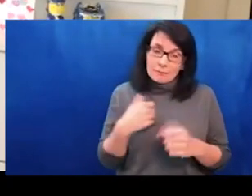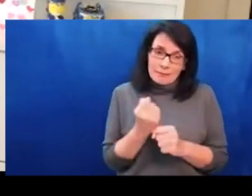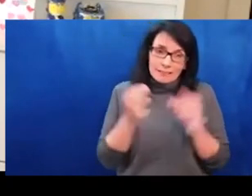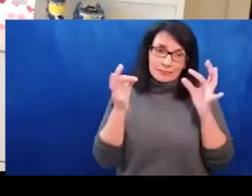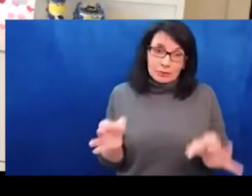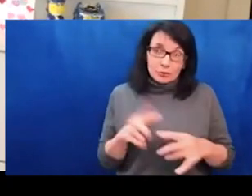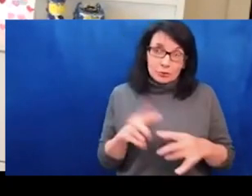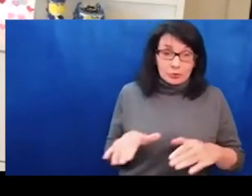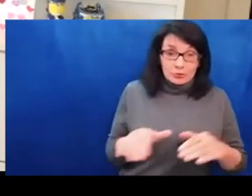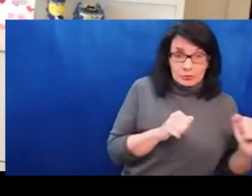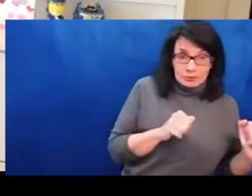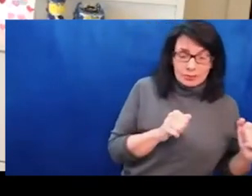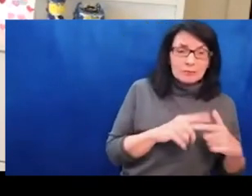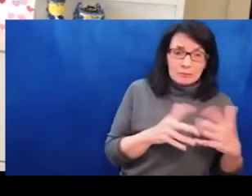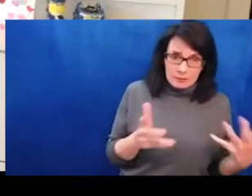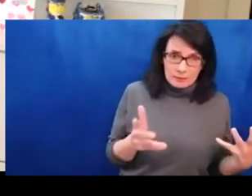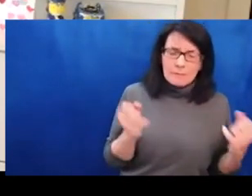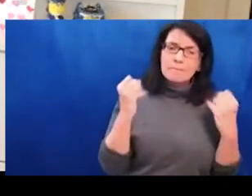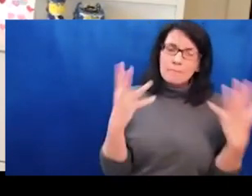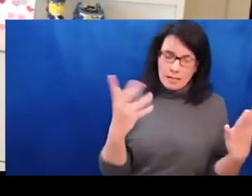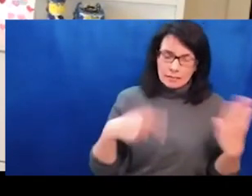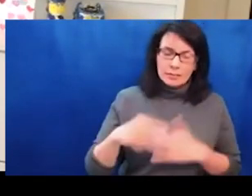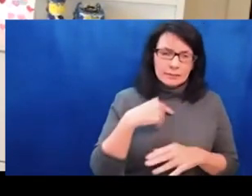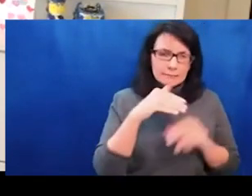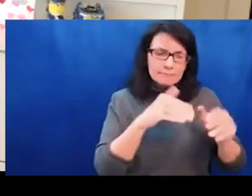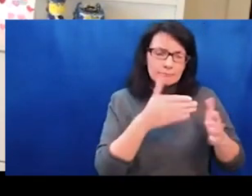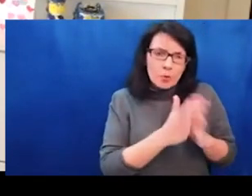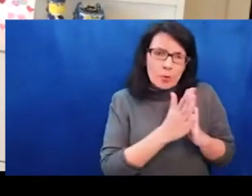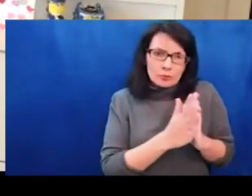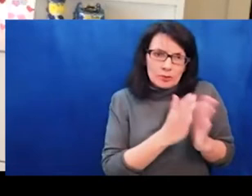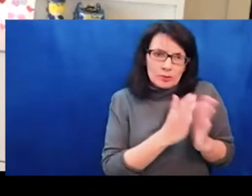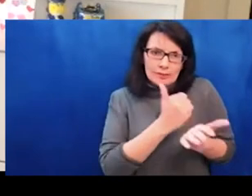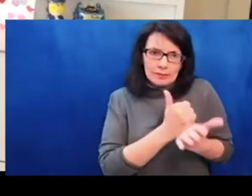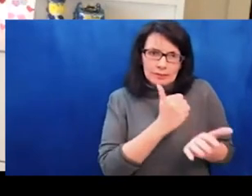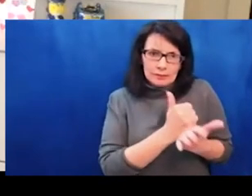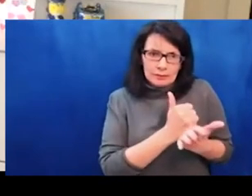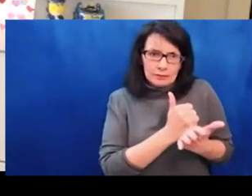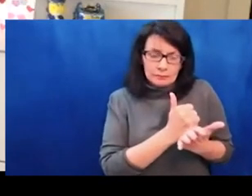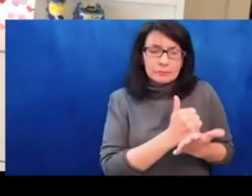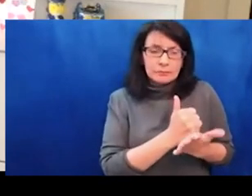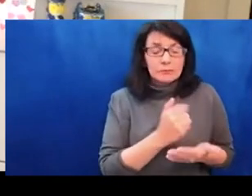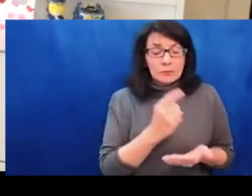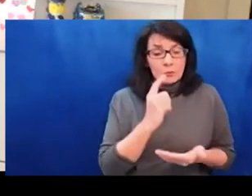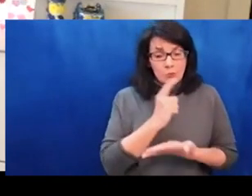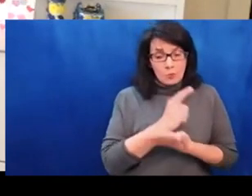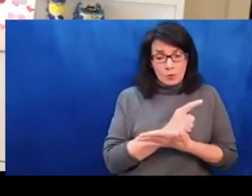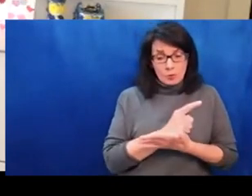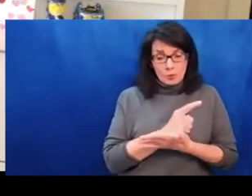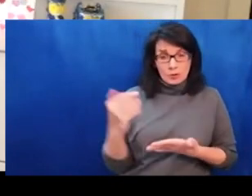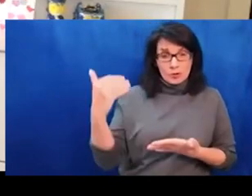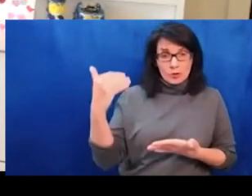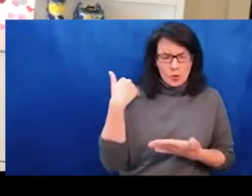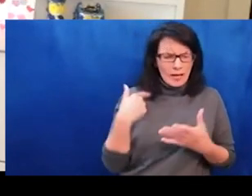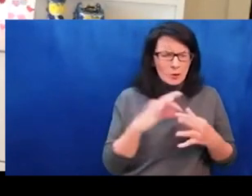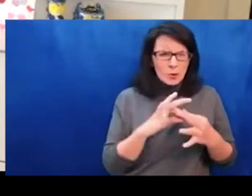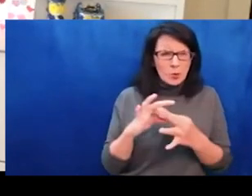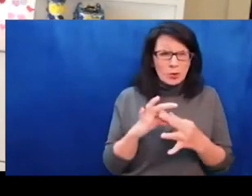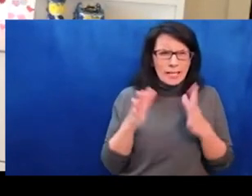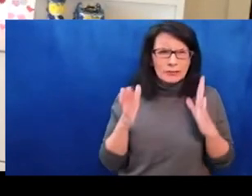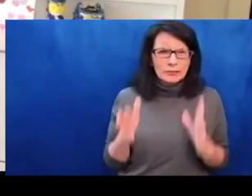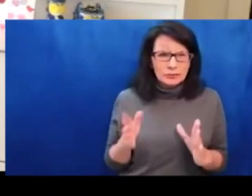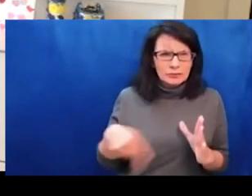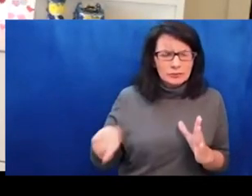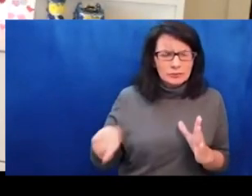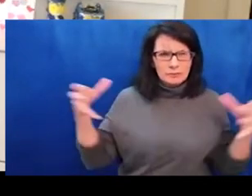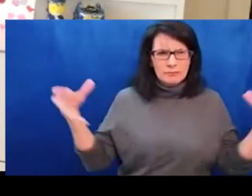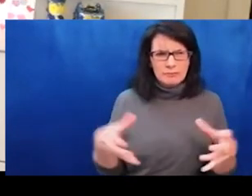Ukrainian artists have found refuge abroad. On tour in France at the moment, another great ballet company from Kyiv has found support and